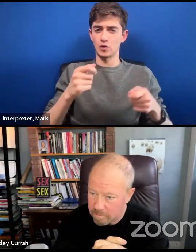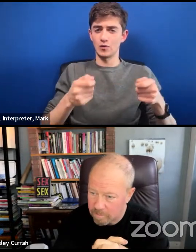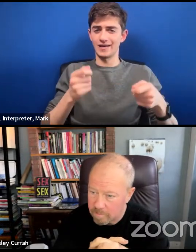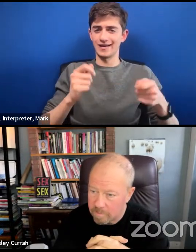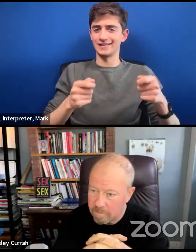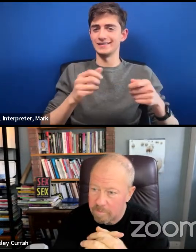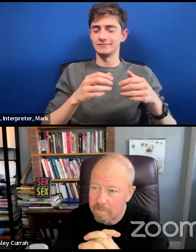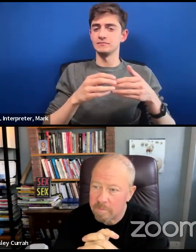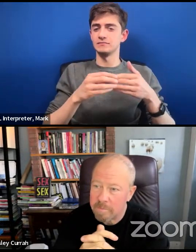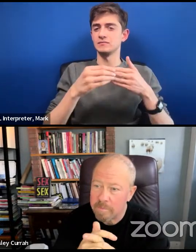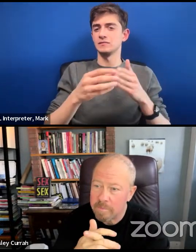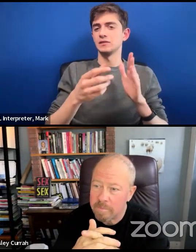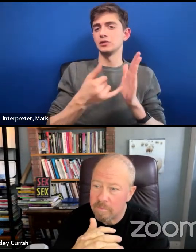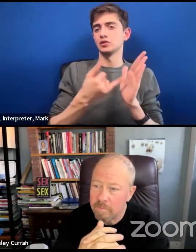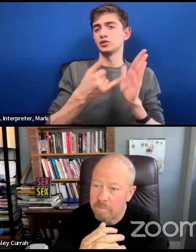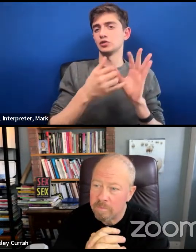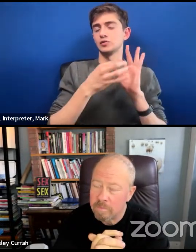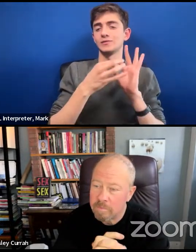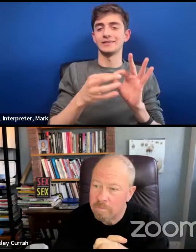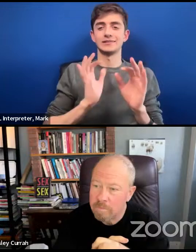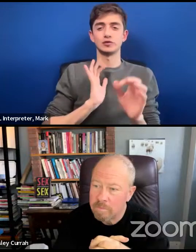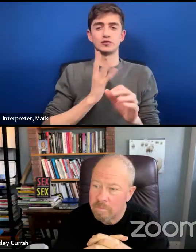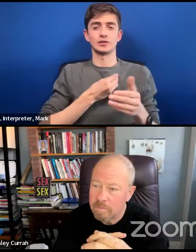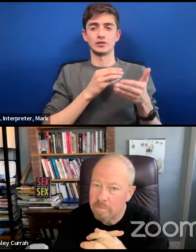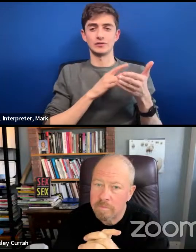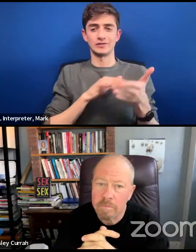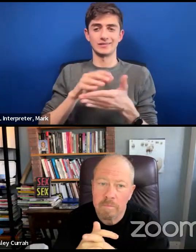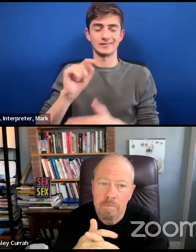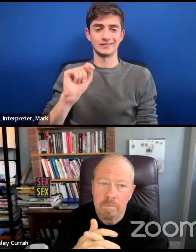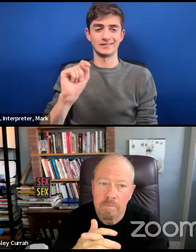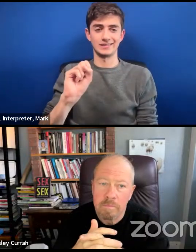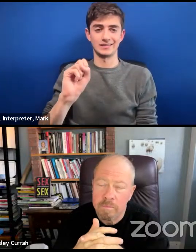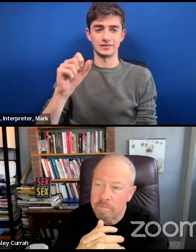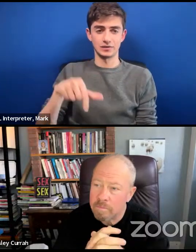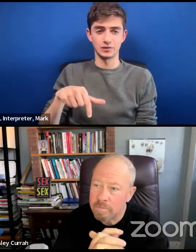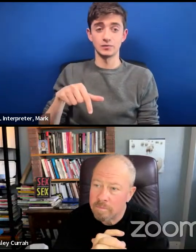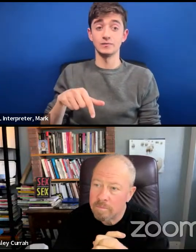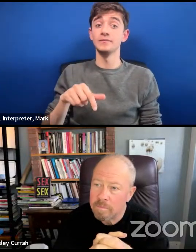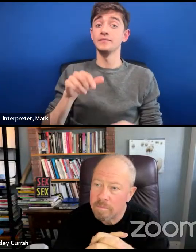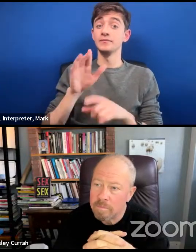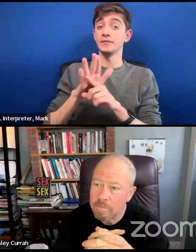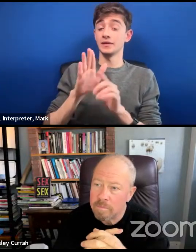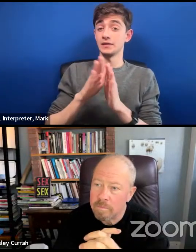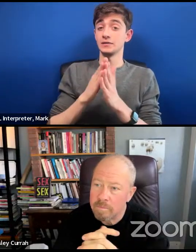was released in 2022 also by New York University Press.